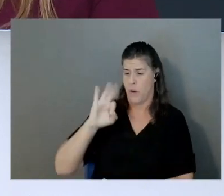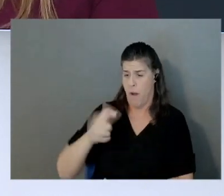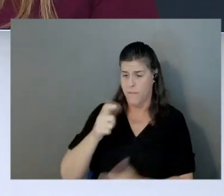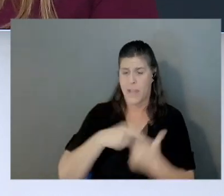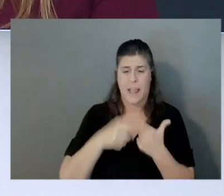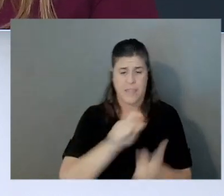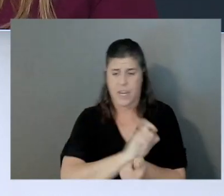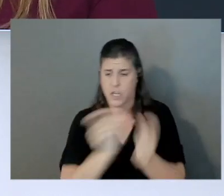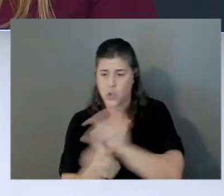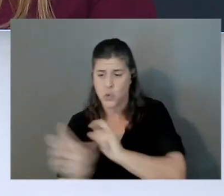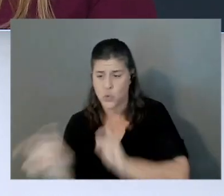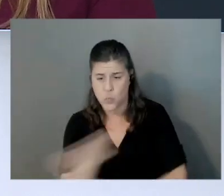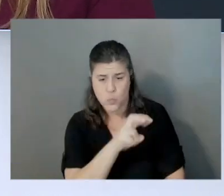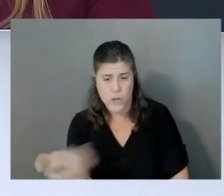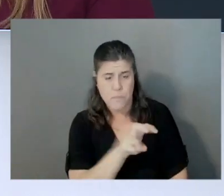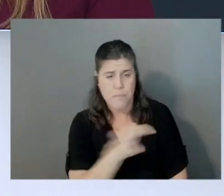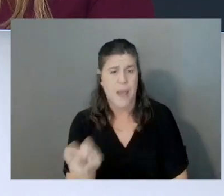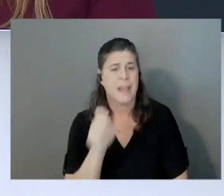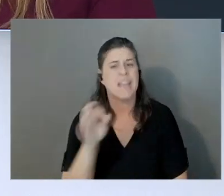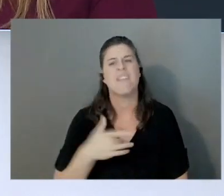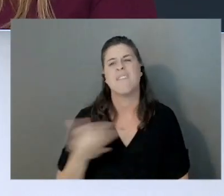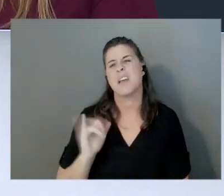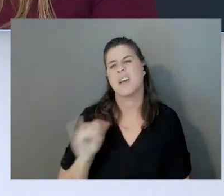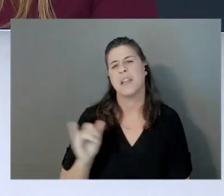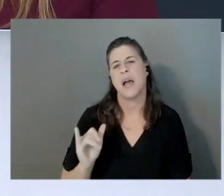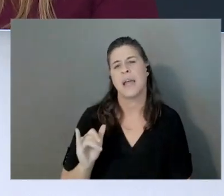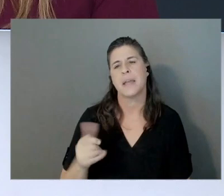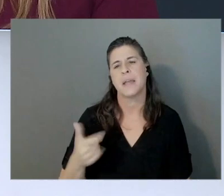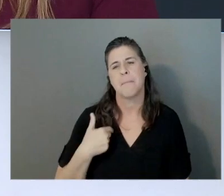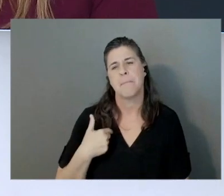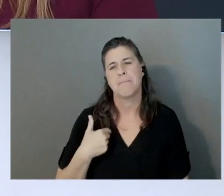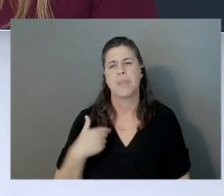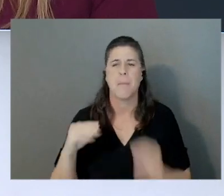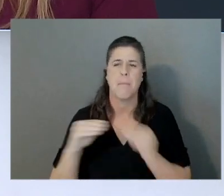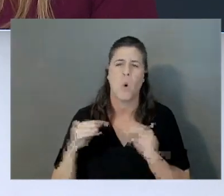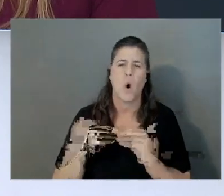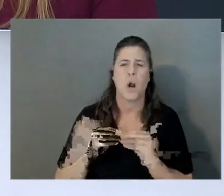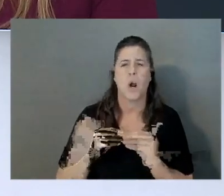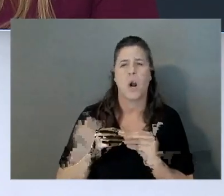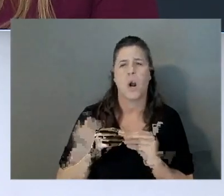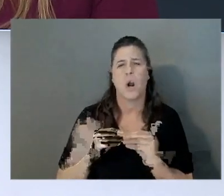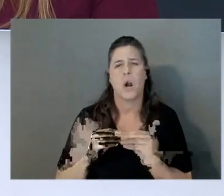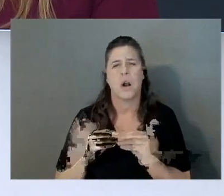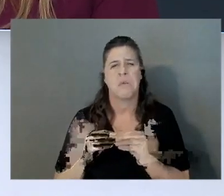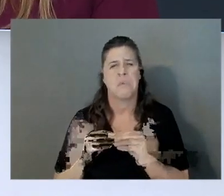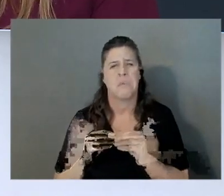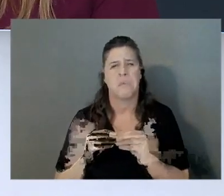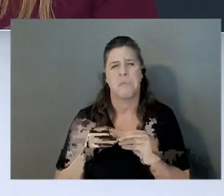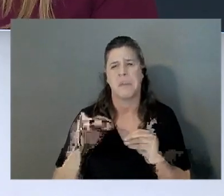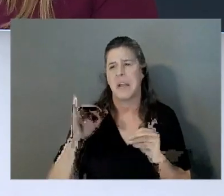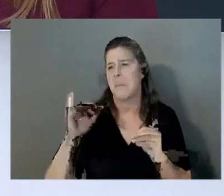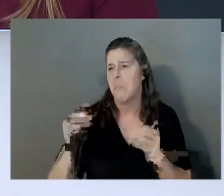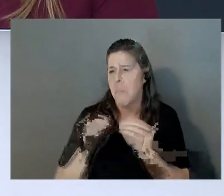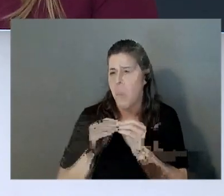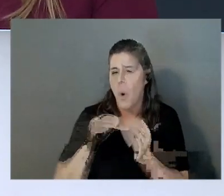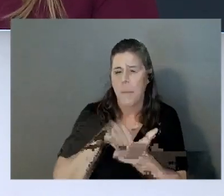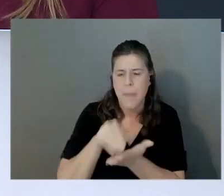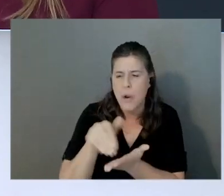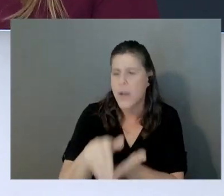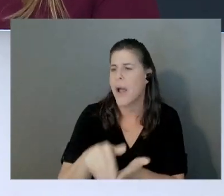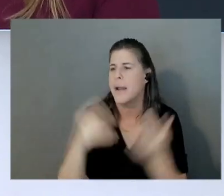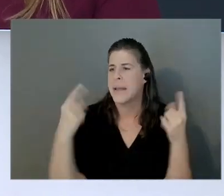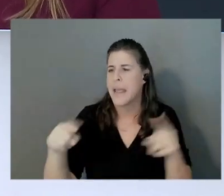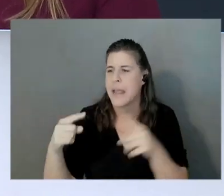back if they feel like, hey, I'm getting a more periodic inference request, so they can switch back and forth. So